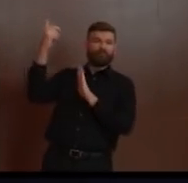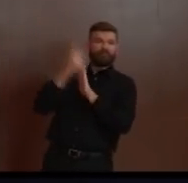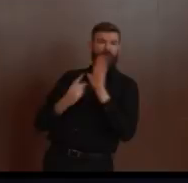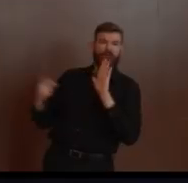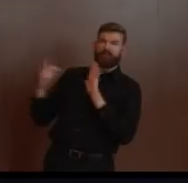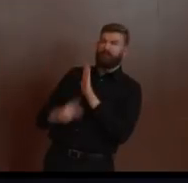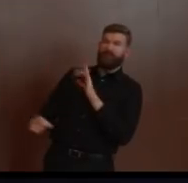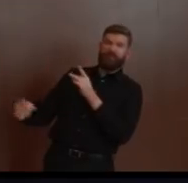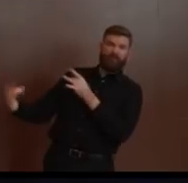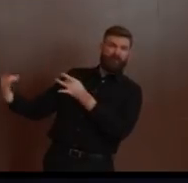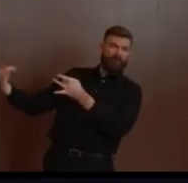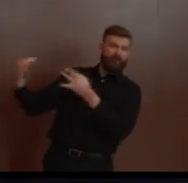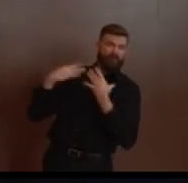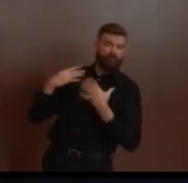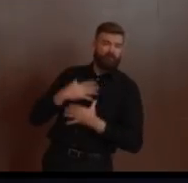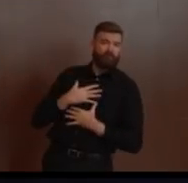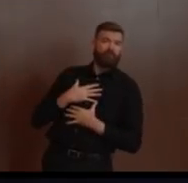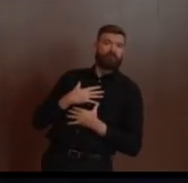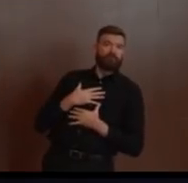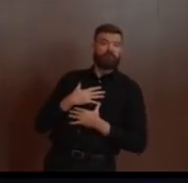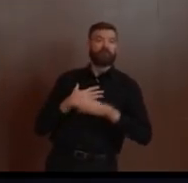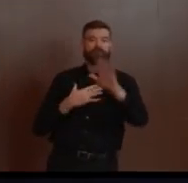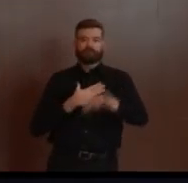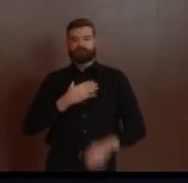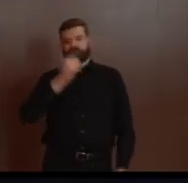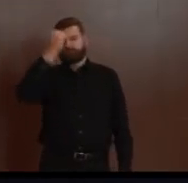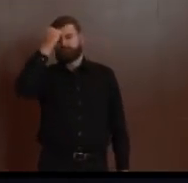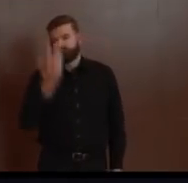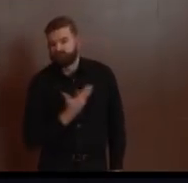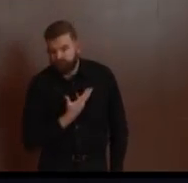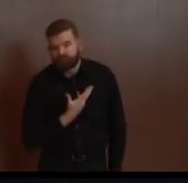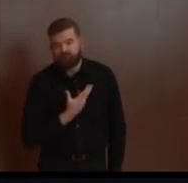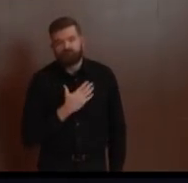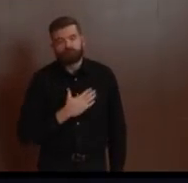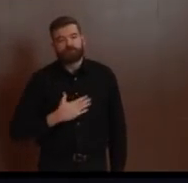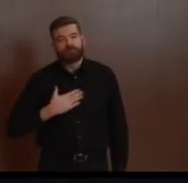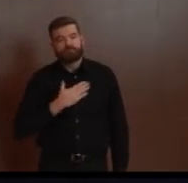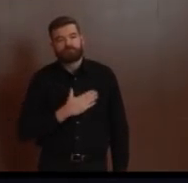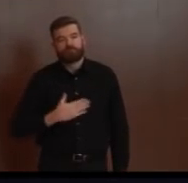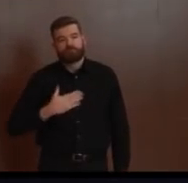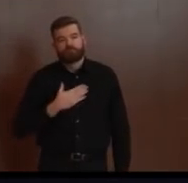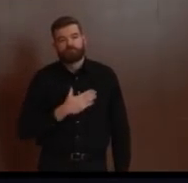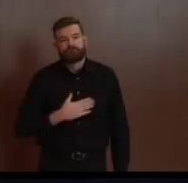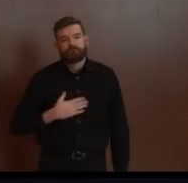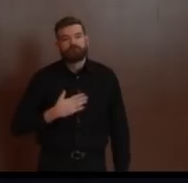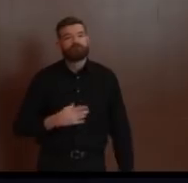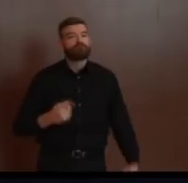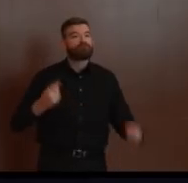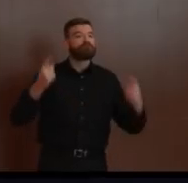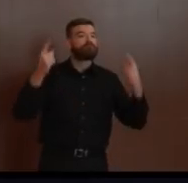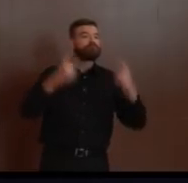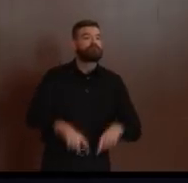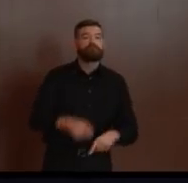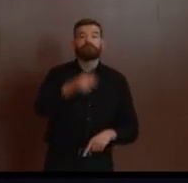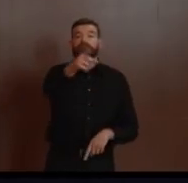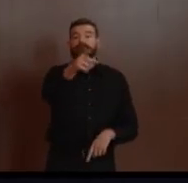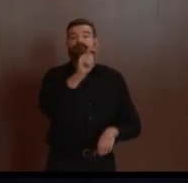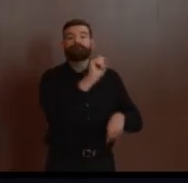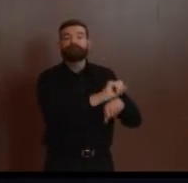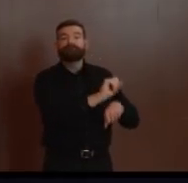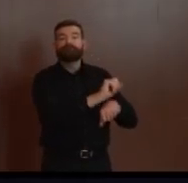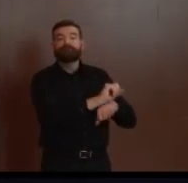And if you've faced COVID-19-related discrimination or harassment in employment, housing, or a place of public accommodation,